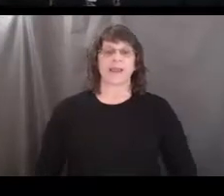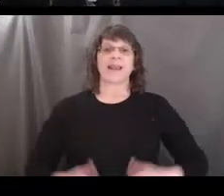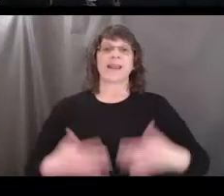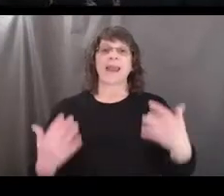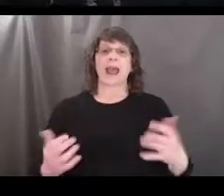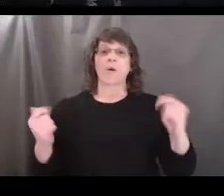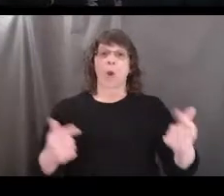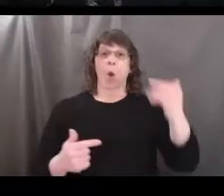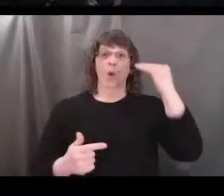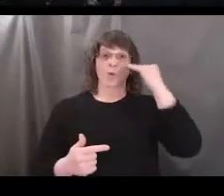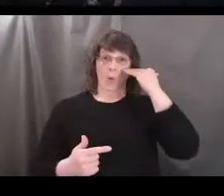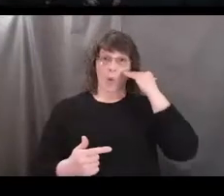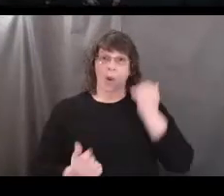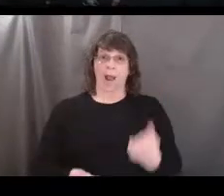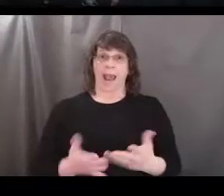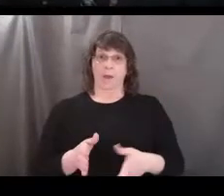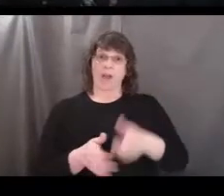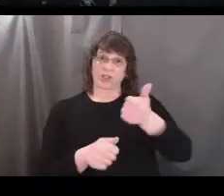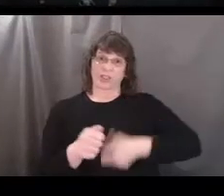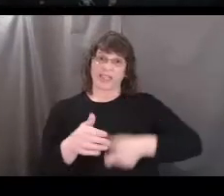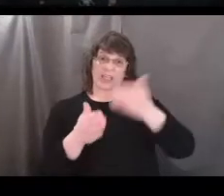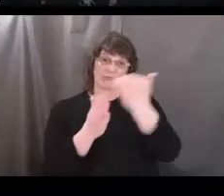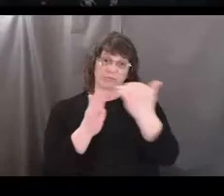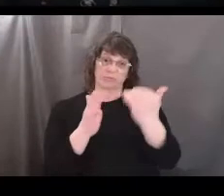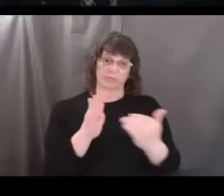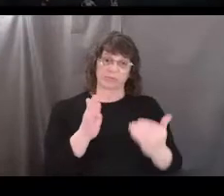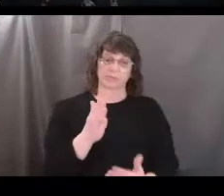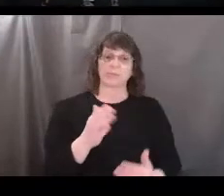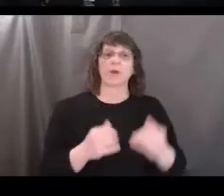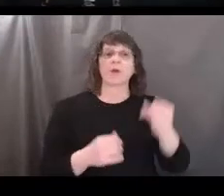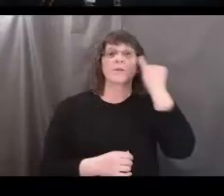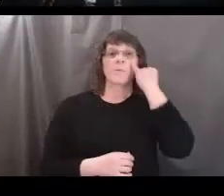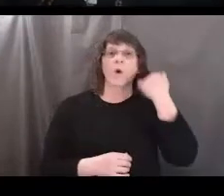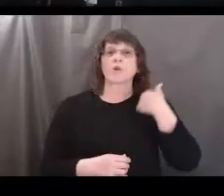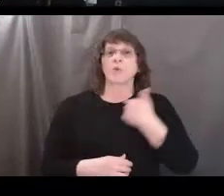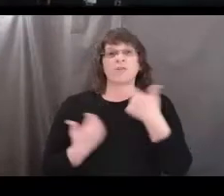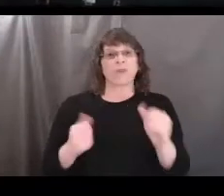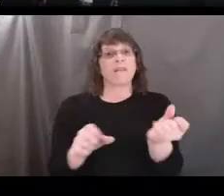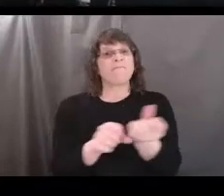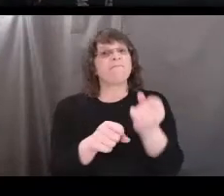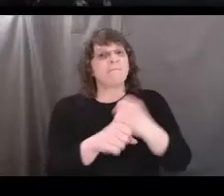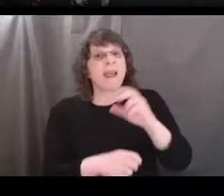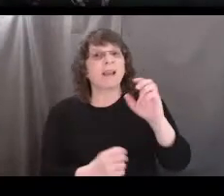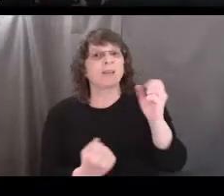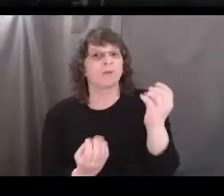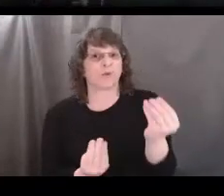Now that we know the recipe, what do you say we make some soil?